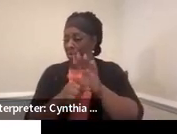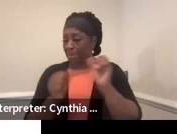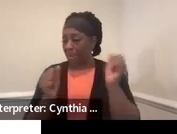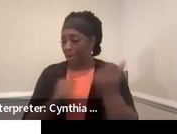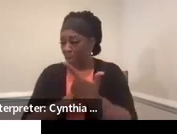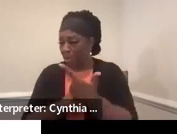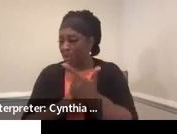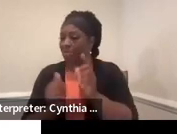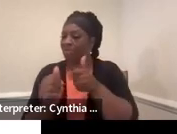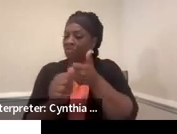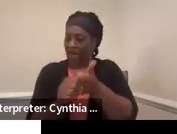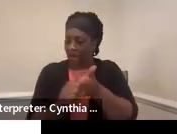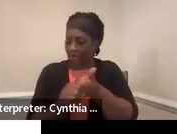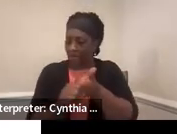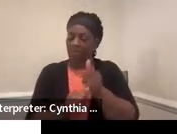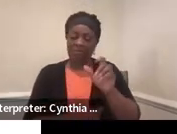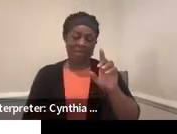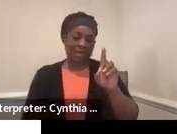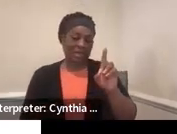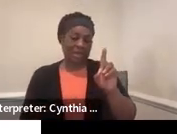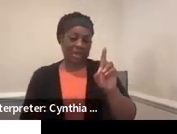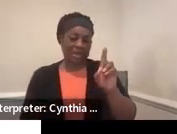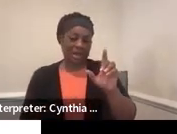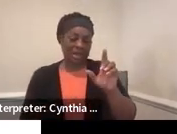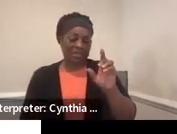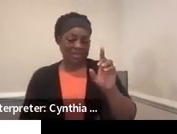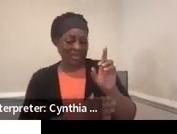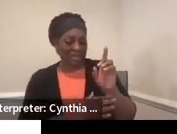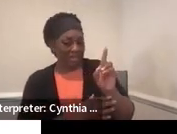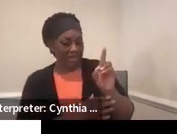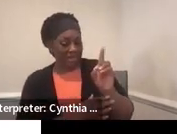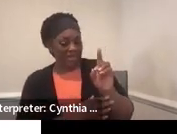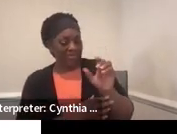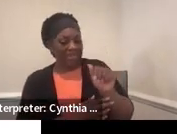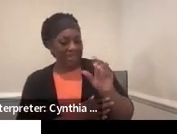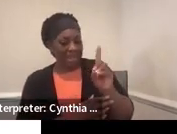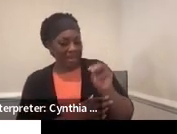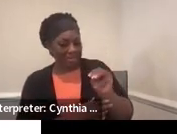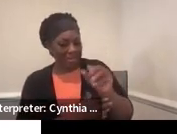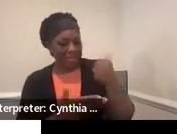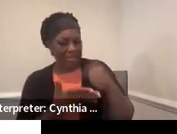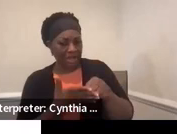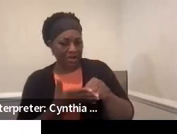administrative letter. So if you want to look up the letter, there it is.